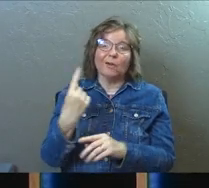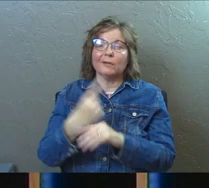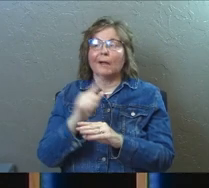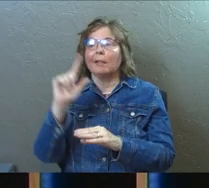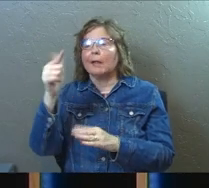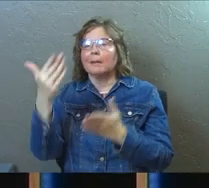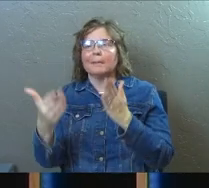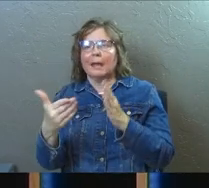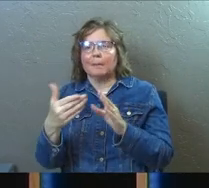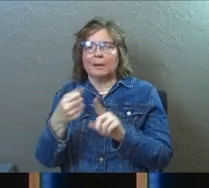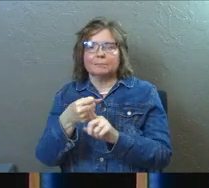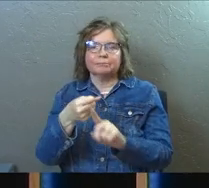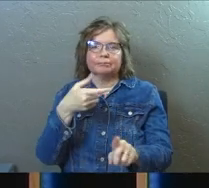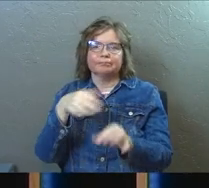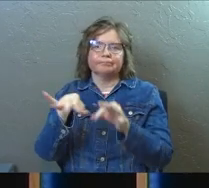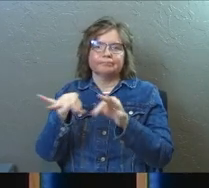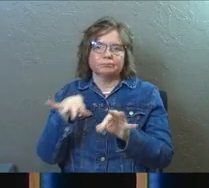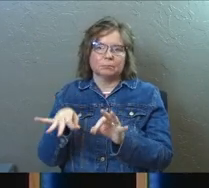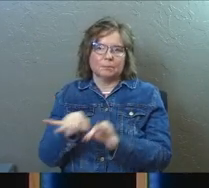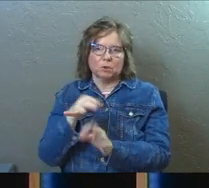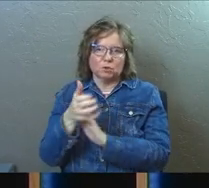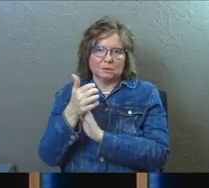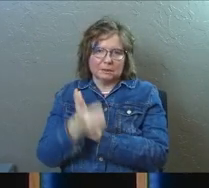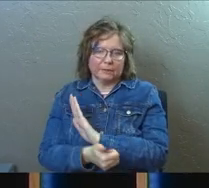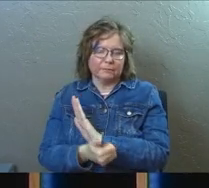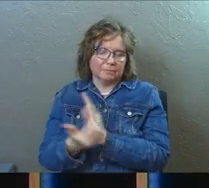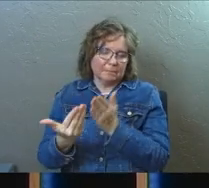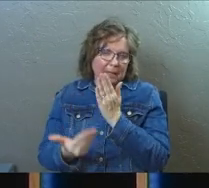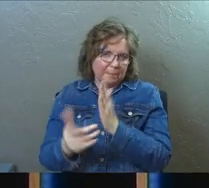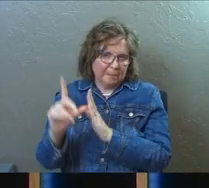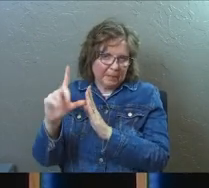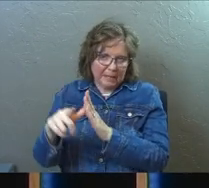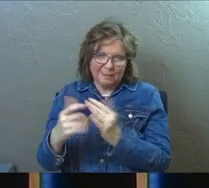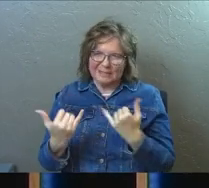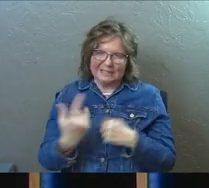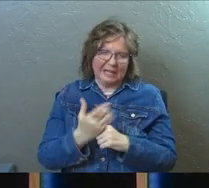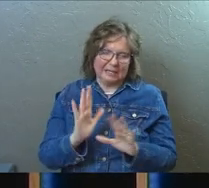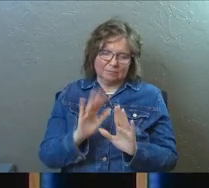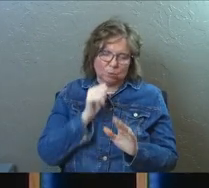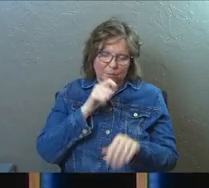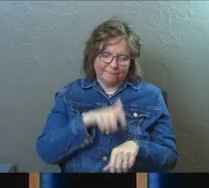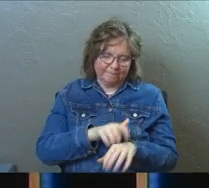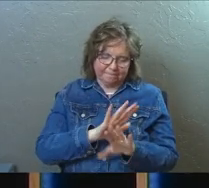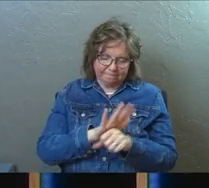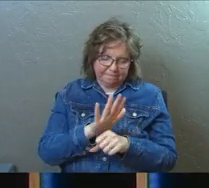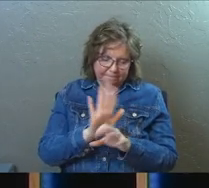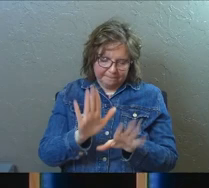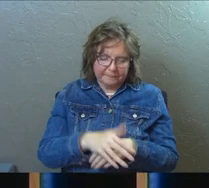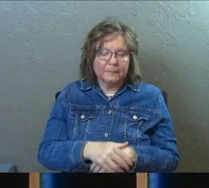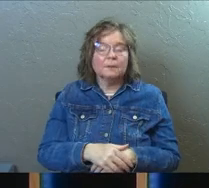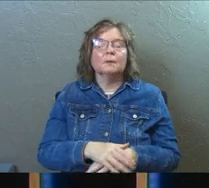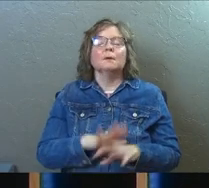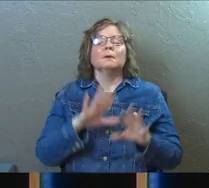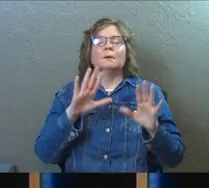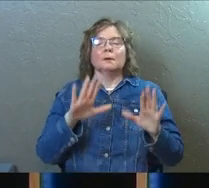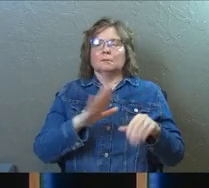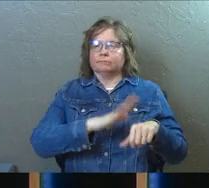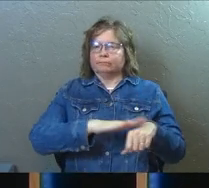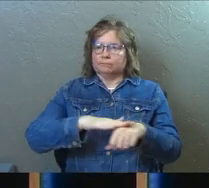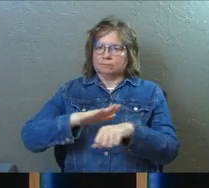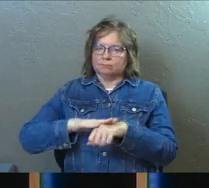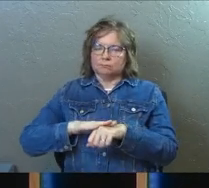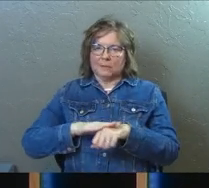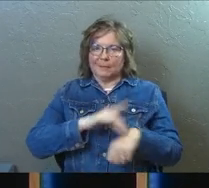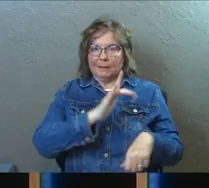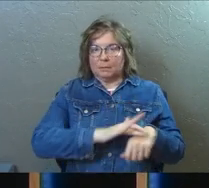day we'll do a lengthy series just on spiritual gifts and we'll try to go after all of those questions, but not today. don't have time. So there's things I'm going to just warning you.